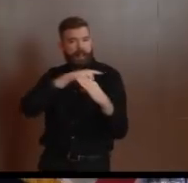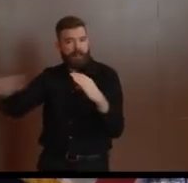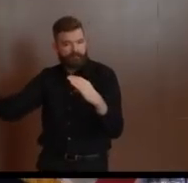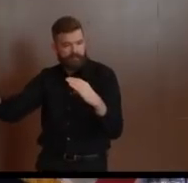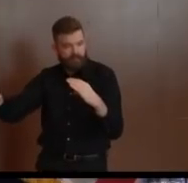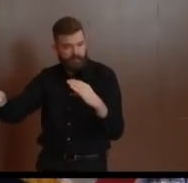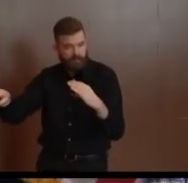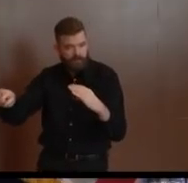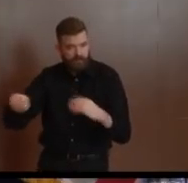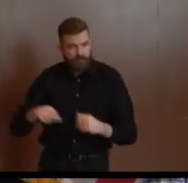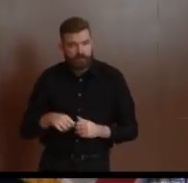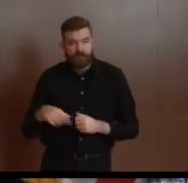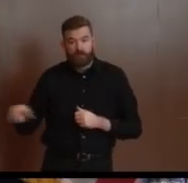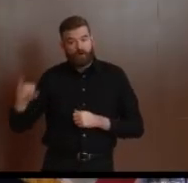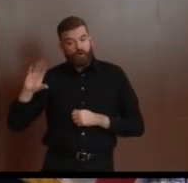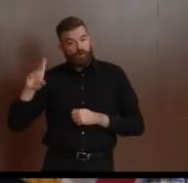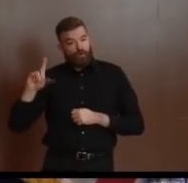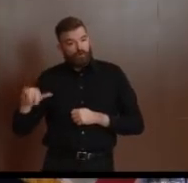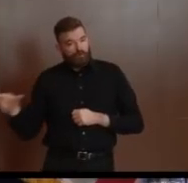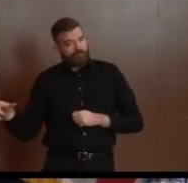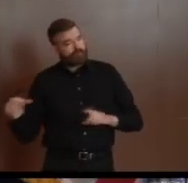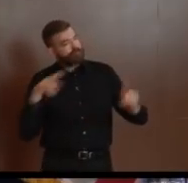And we're hearing this all over the state.